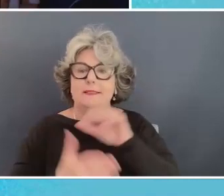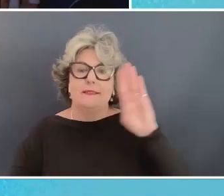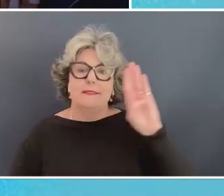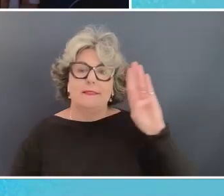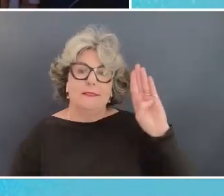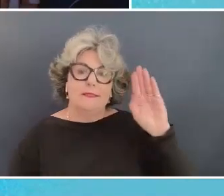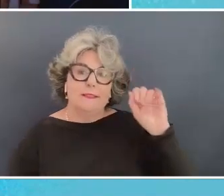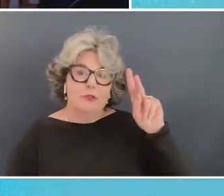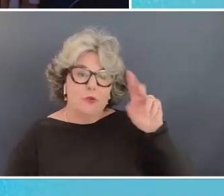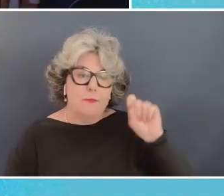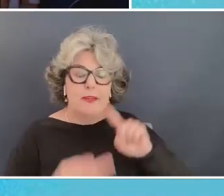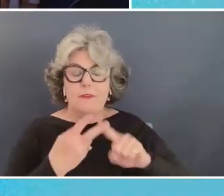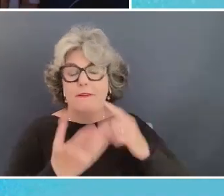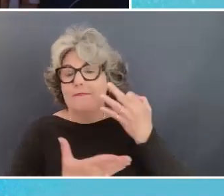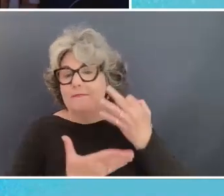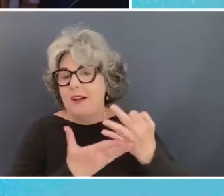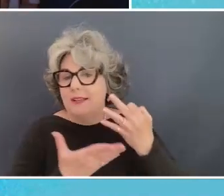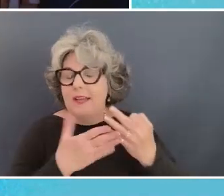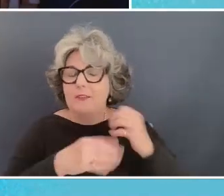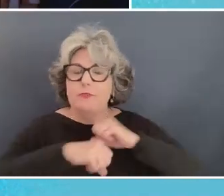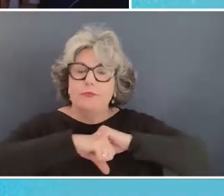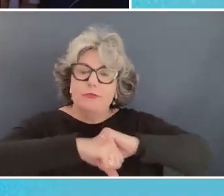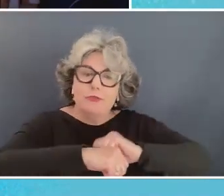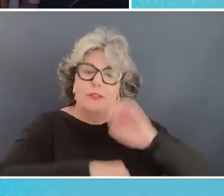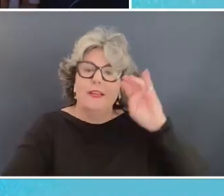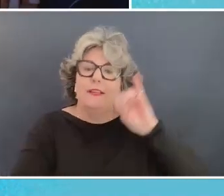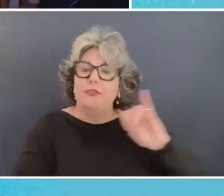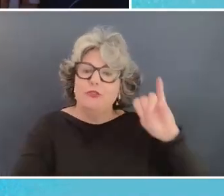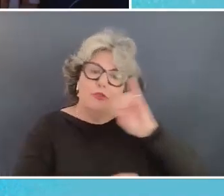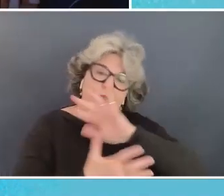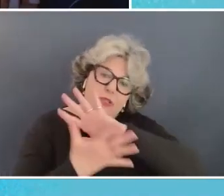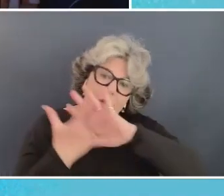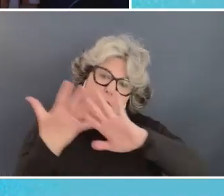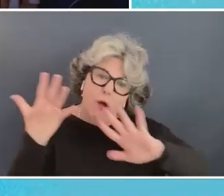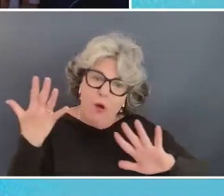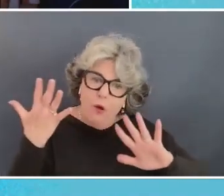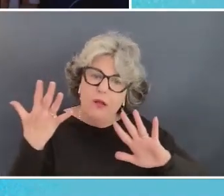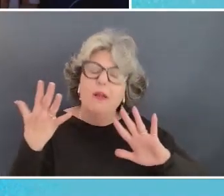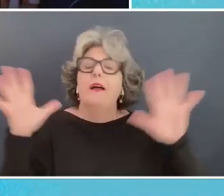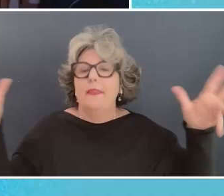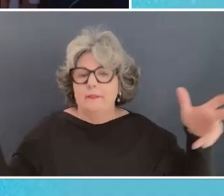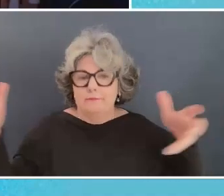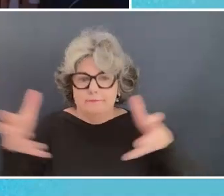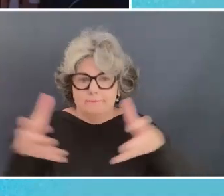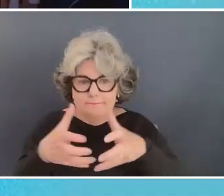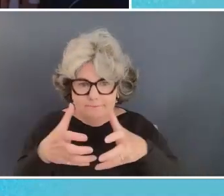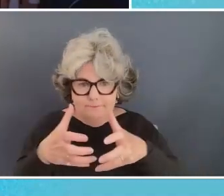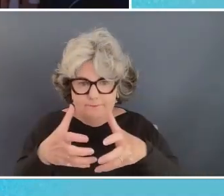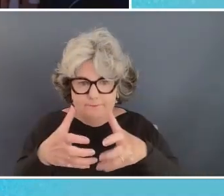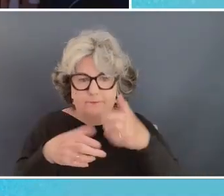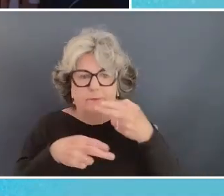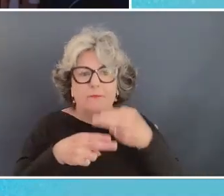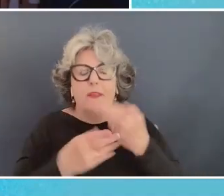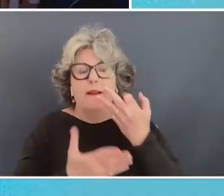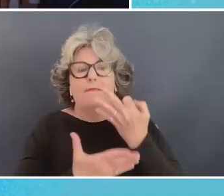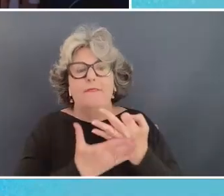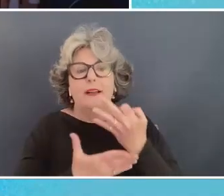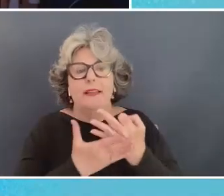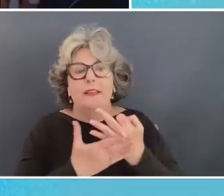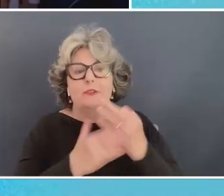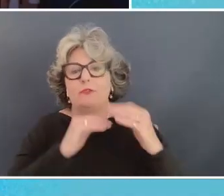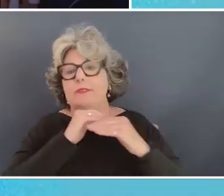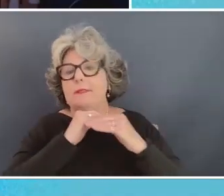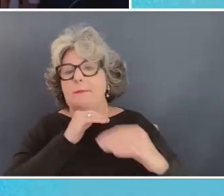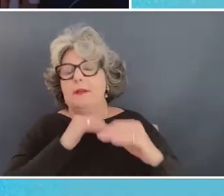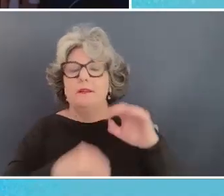finance ministers securities regulators and insurance regulators have all come together under something called the financial stability